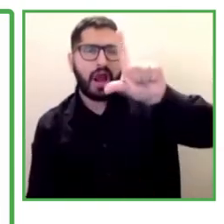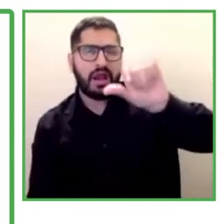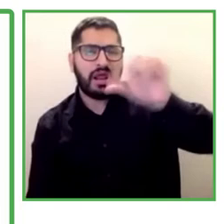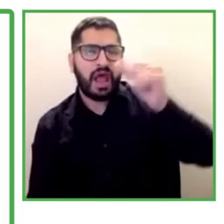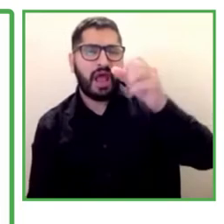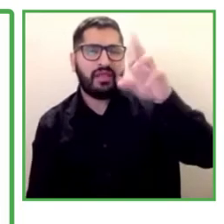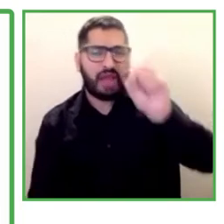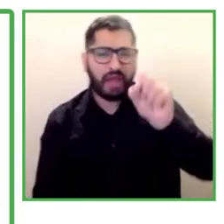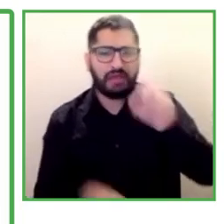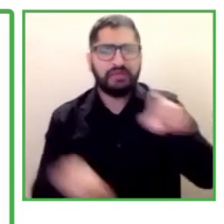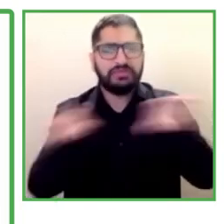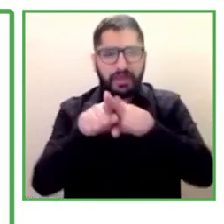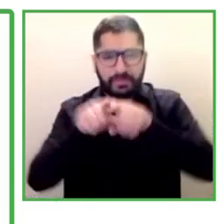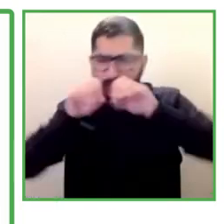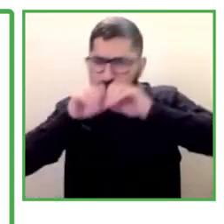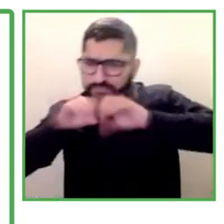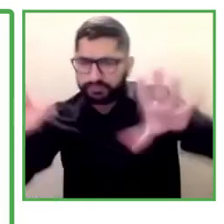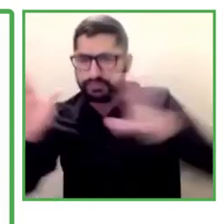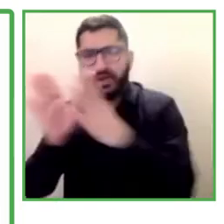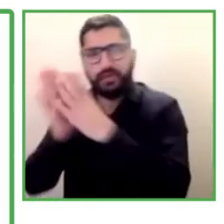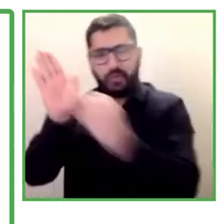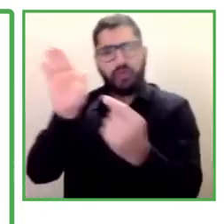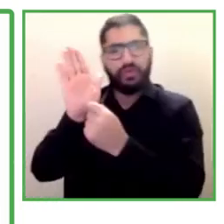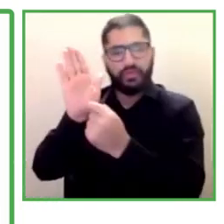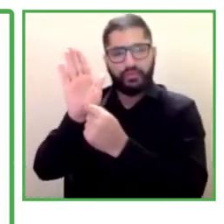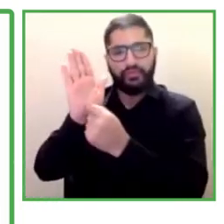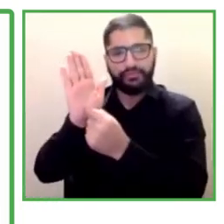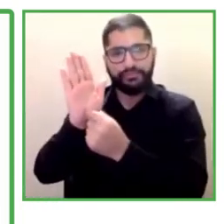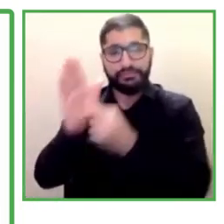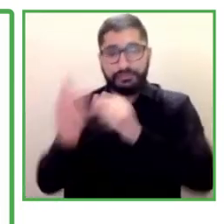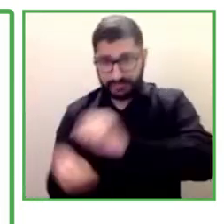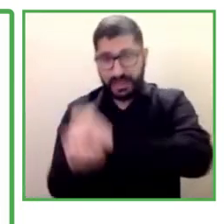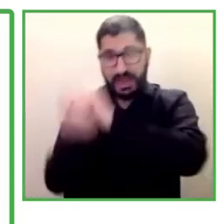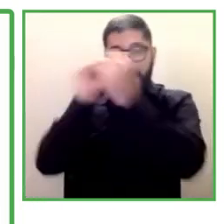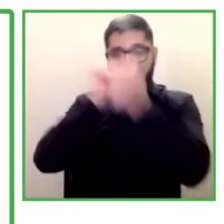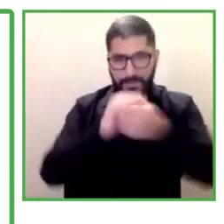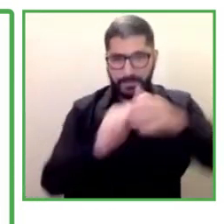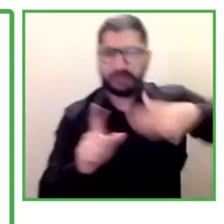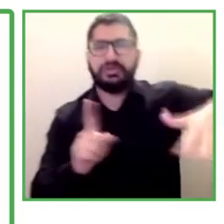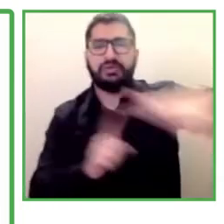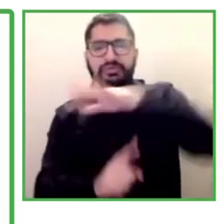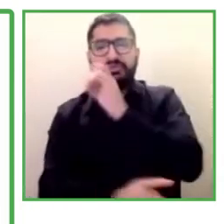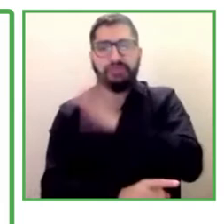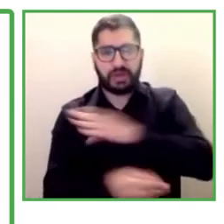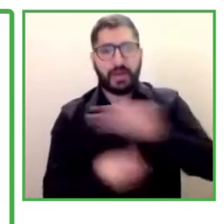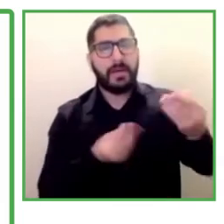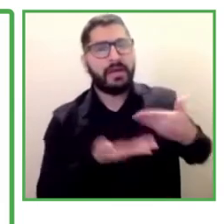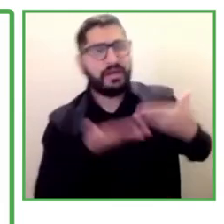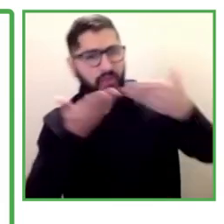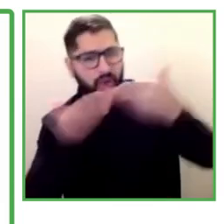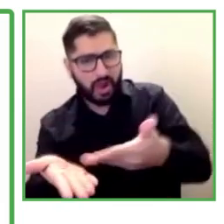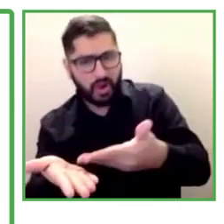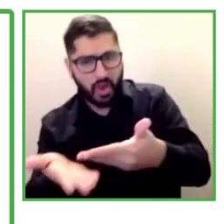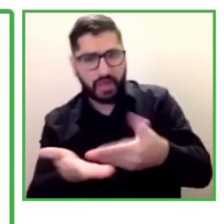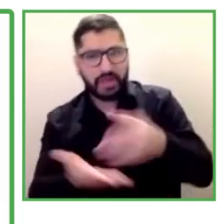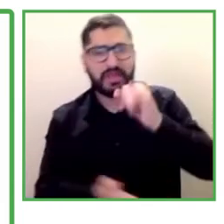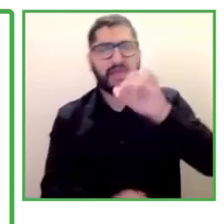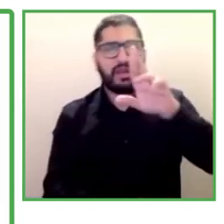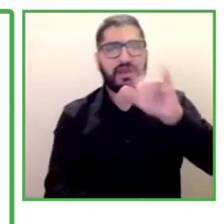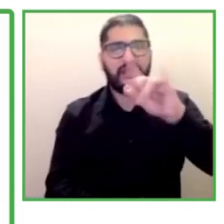adapting the model to the Chilean way. So thank you very much,